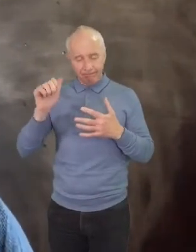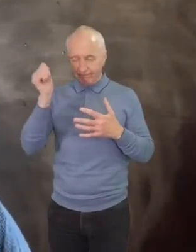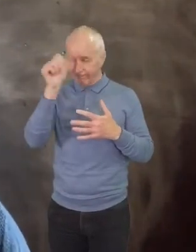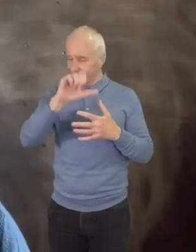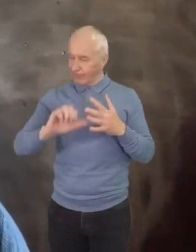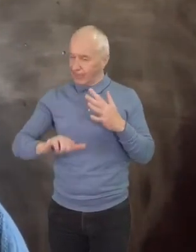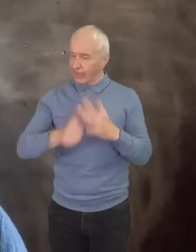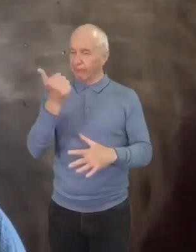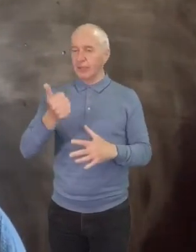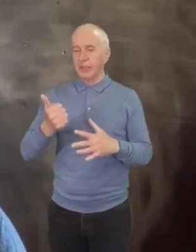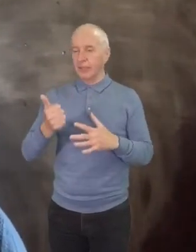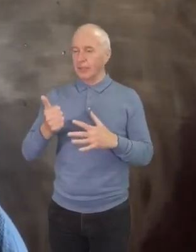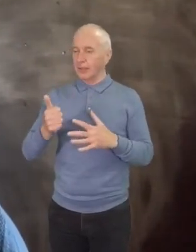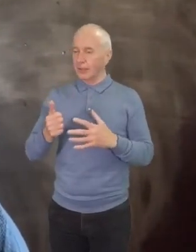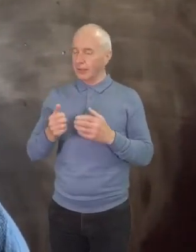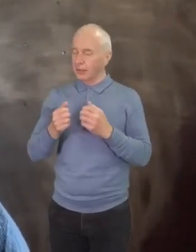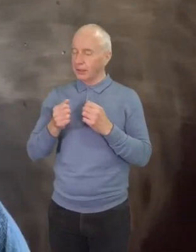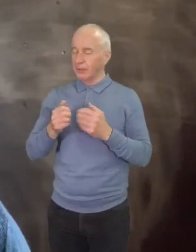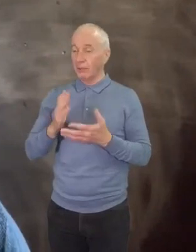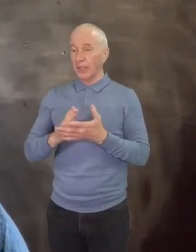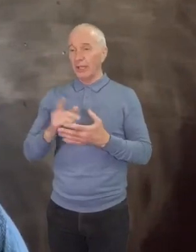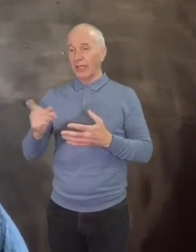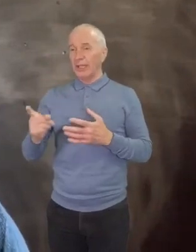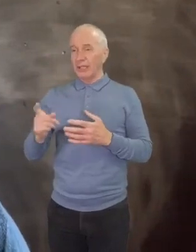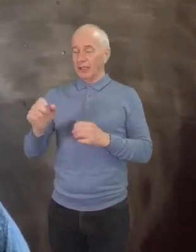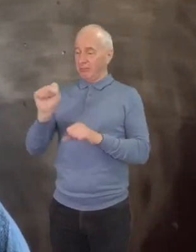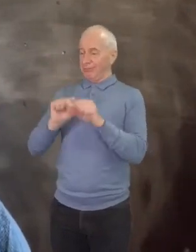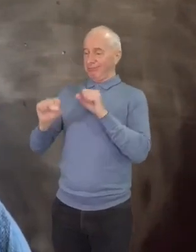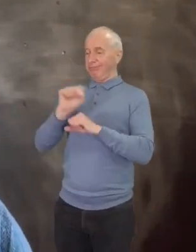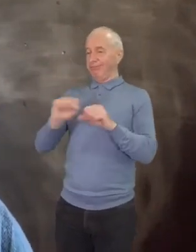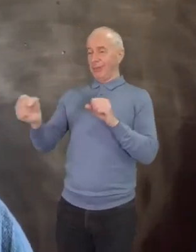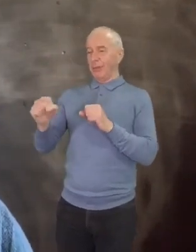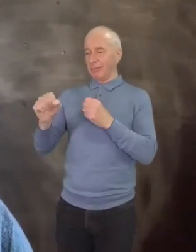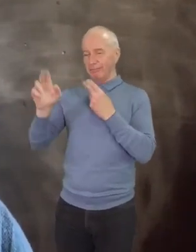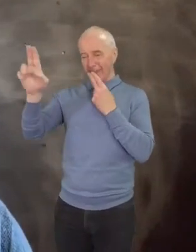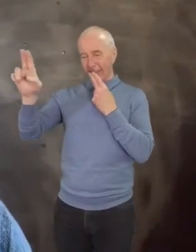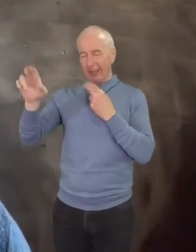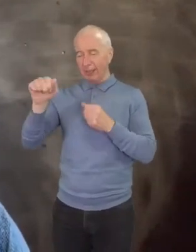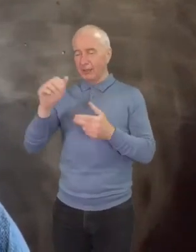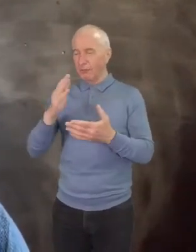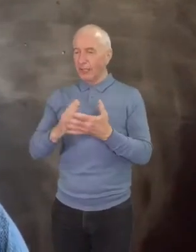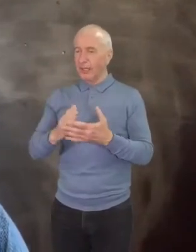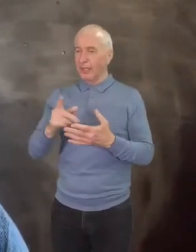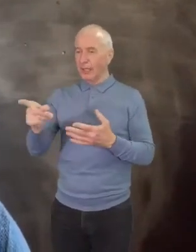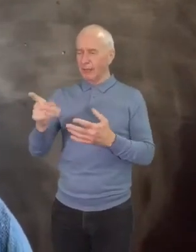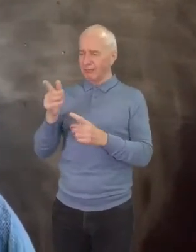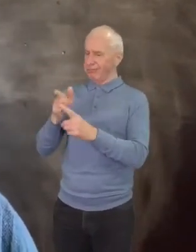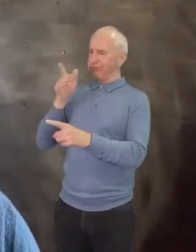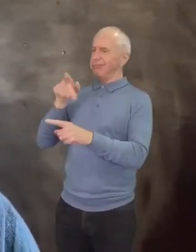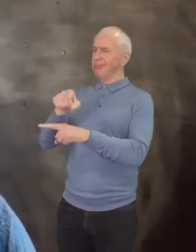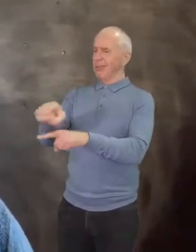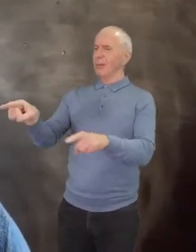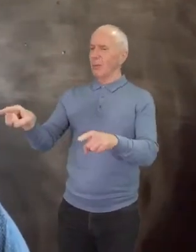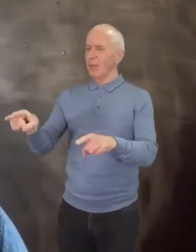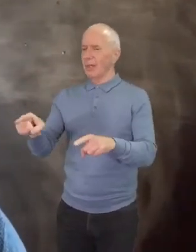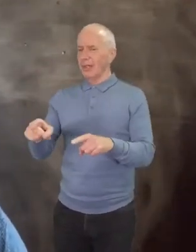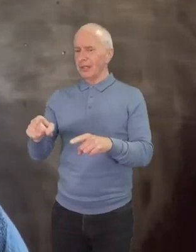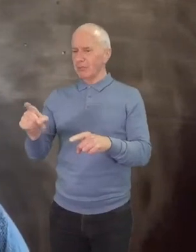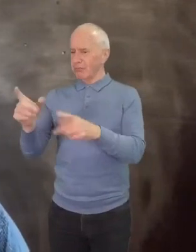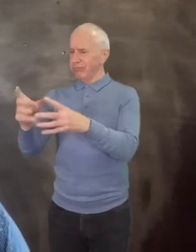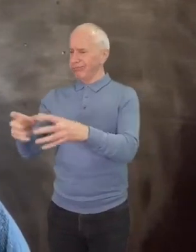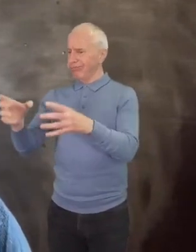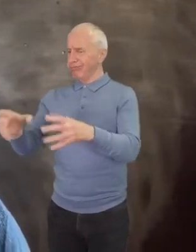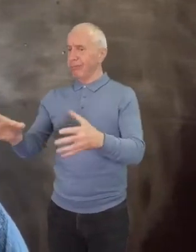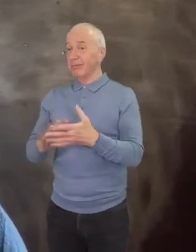for his resistance to Hitler, and he spotted the danger of Nazi ideology really early on. Many scholars claim